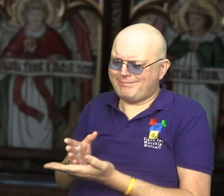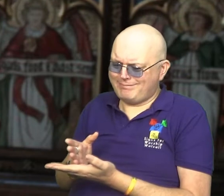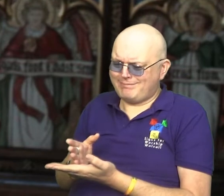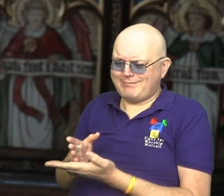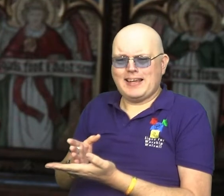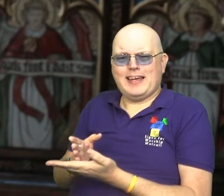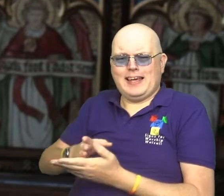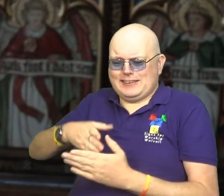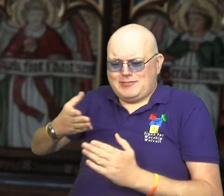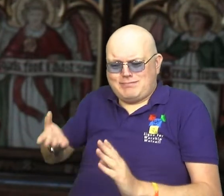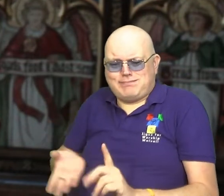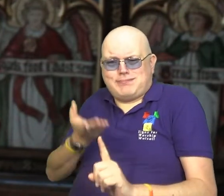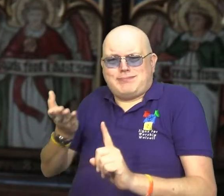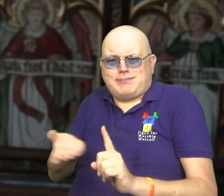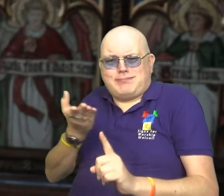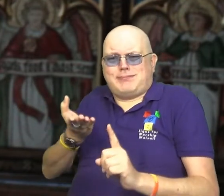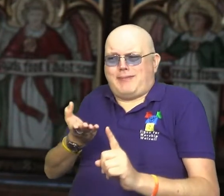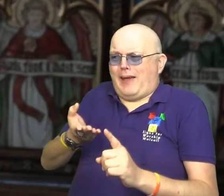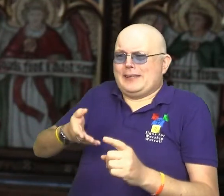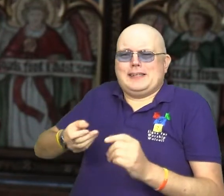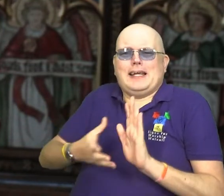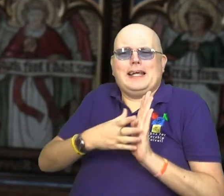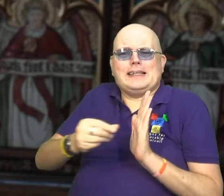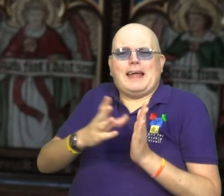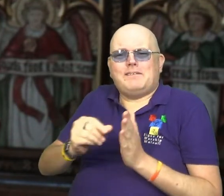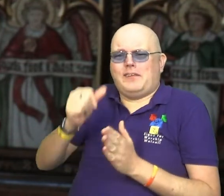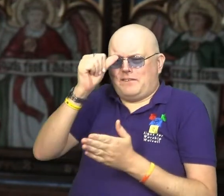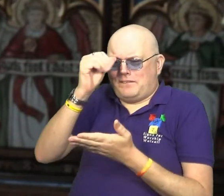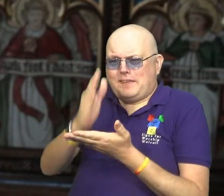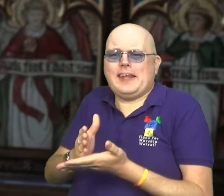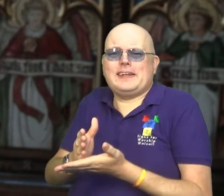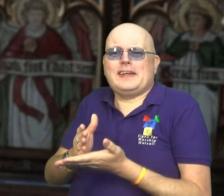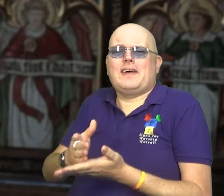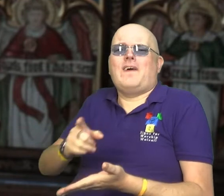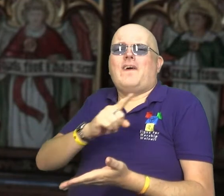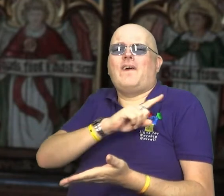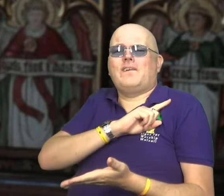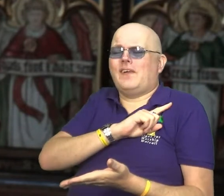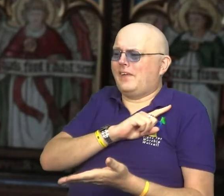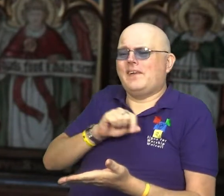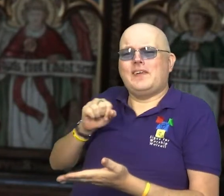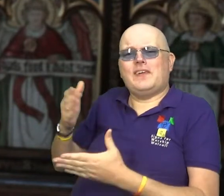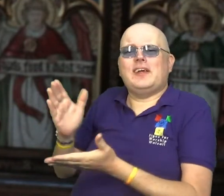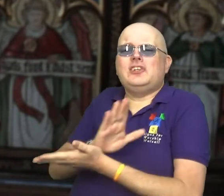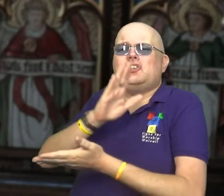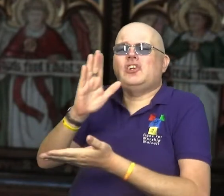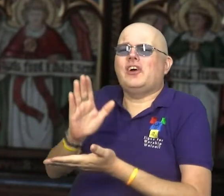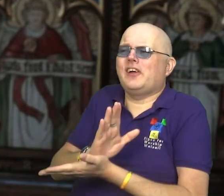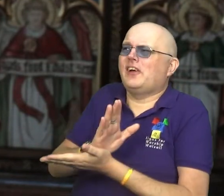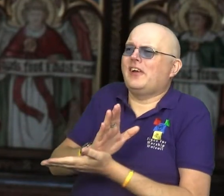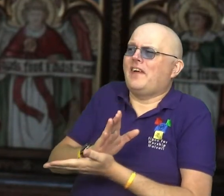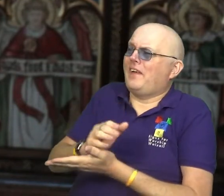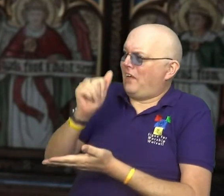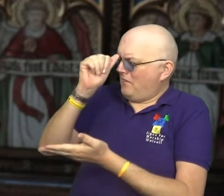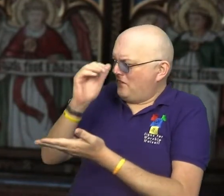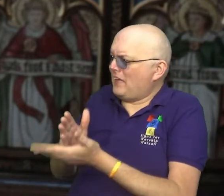an embellishment of your faith because it's your enjoyment of